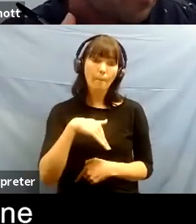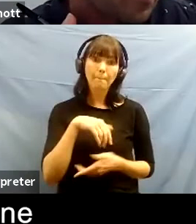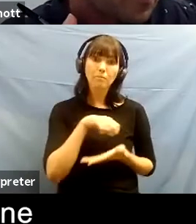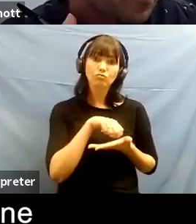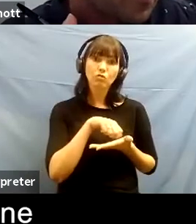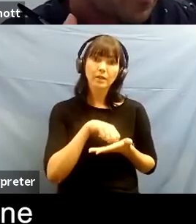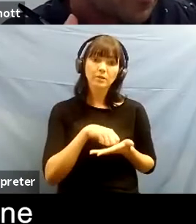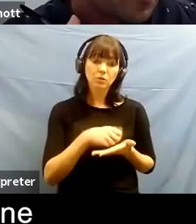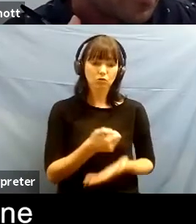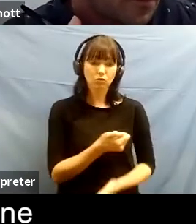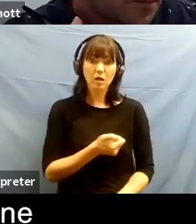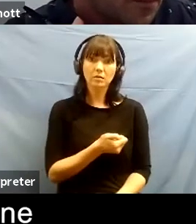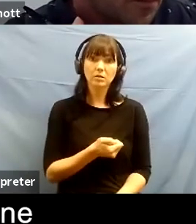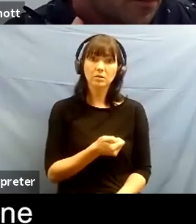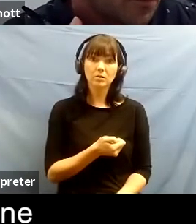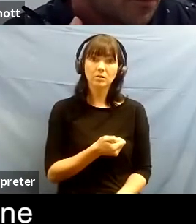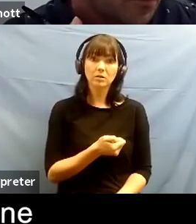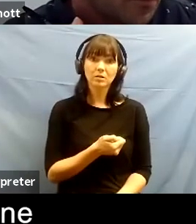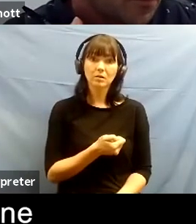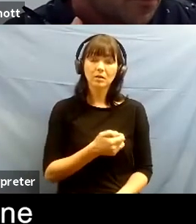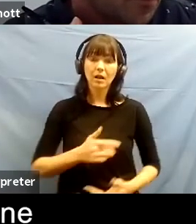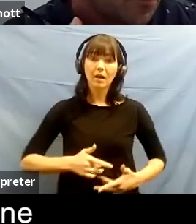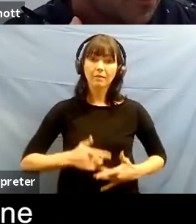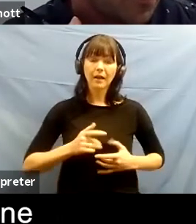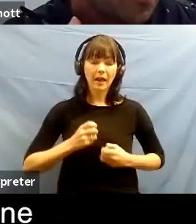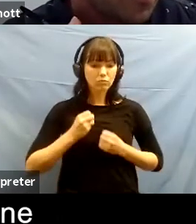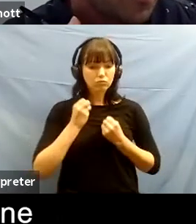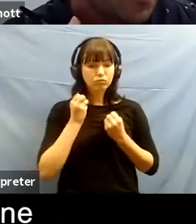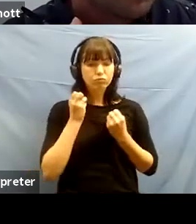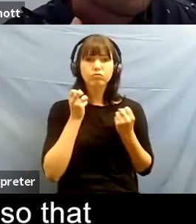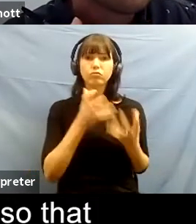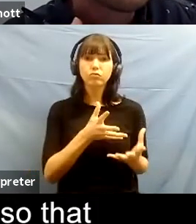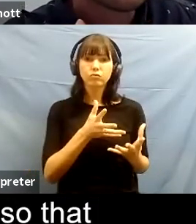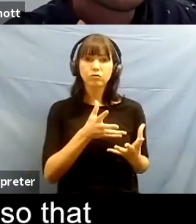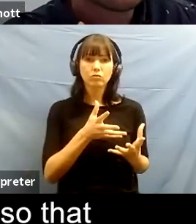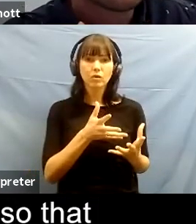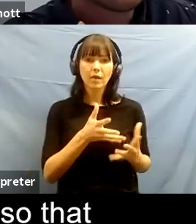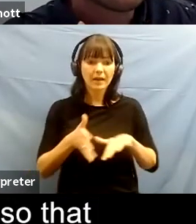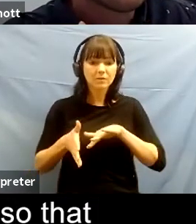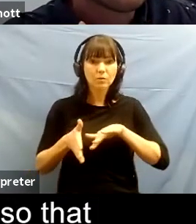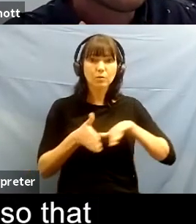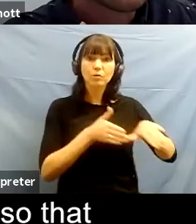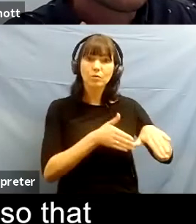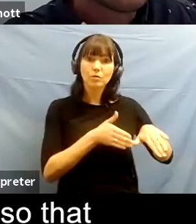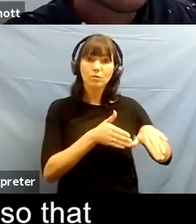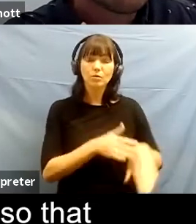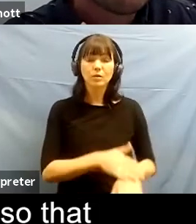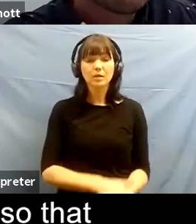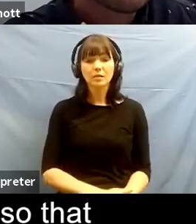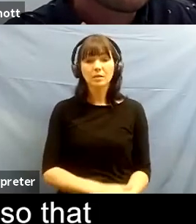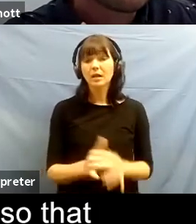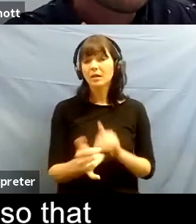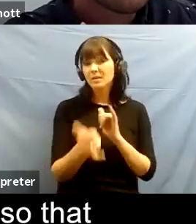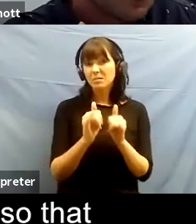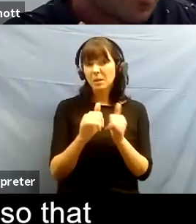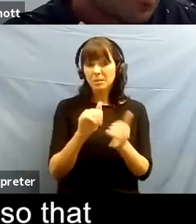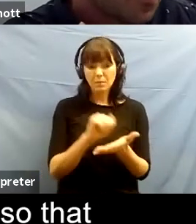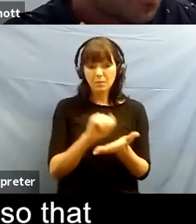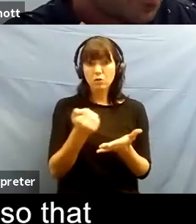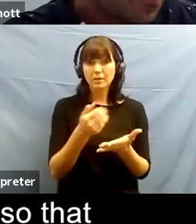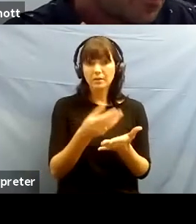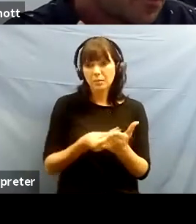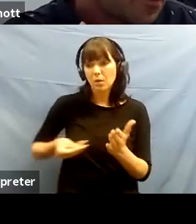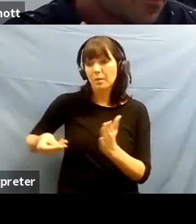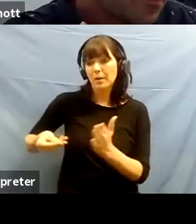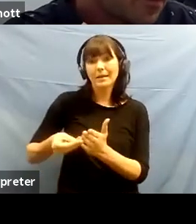really cathartic for me it puts it to one side and i've also been sort of printing and adding these to my sketchbooks so that i'm documenting my